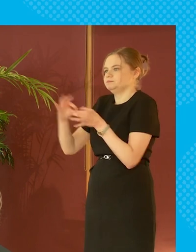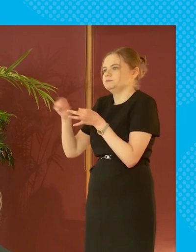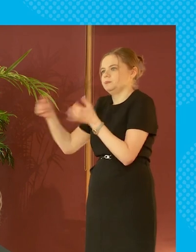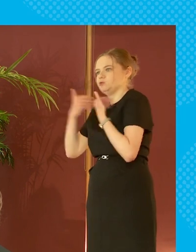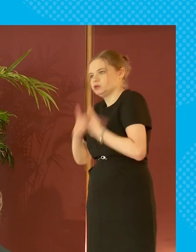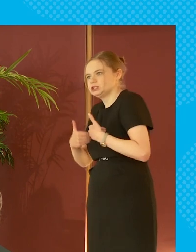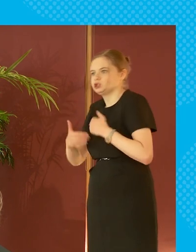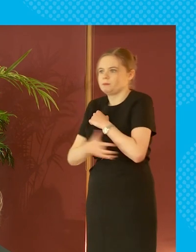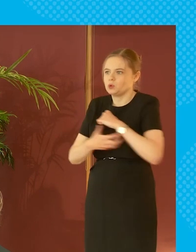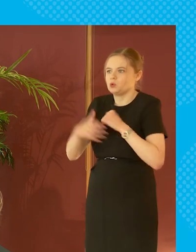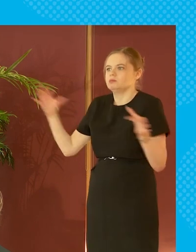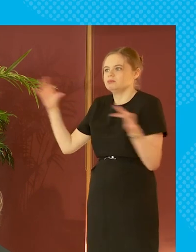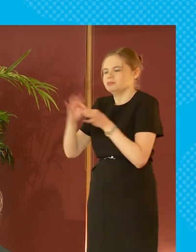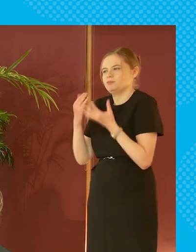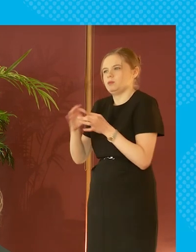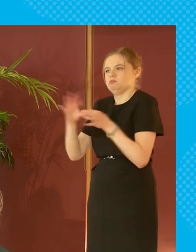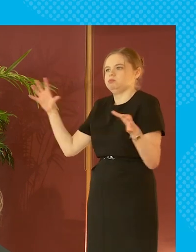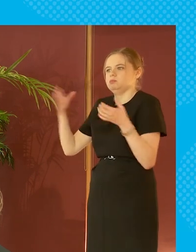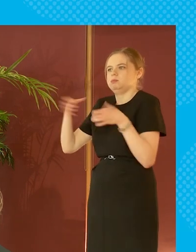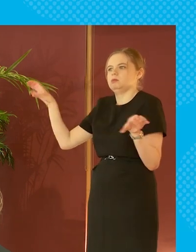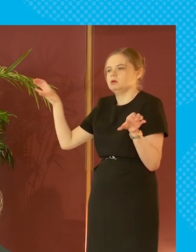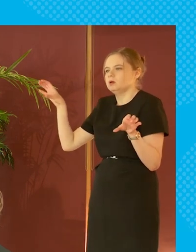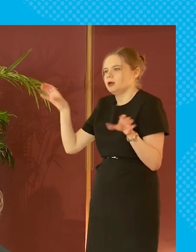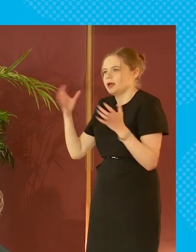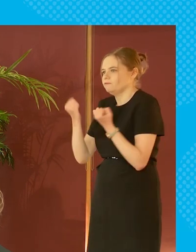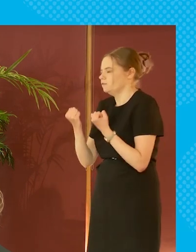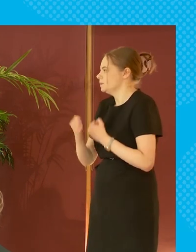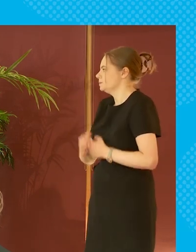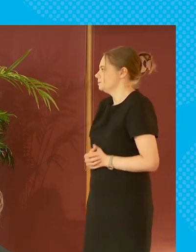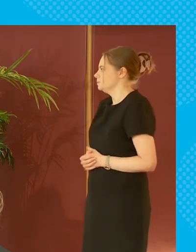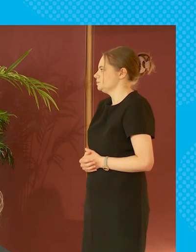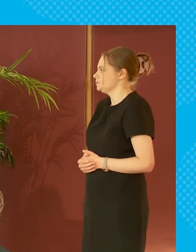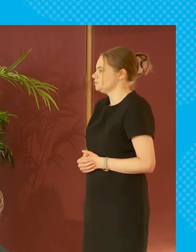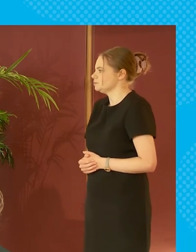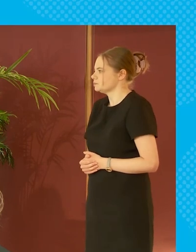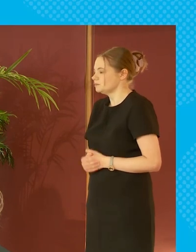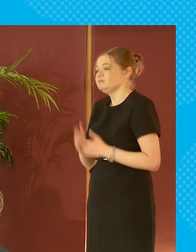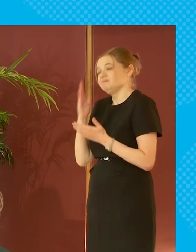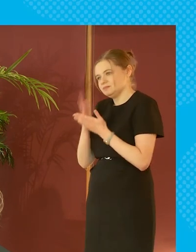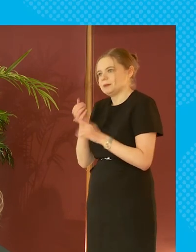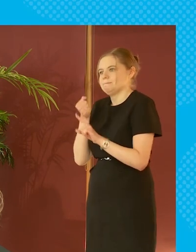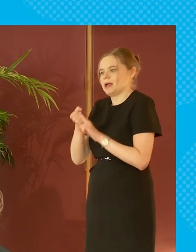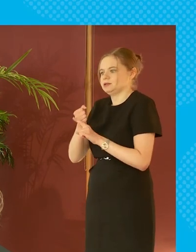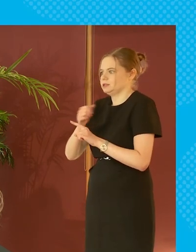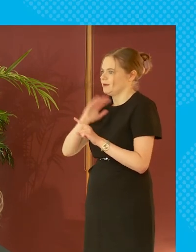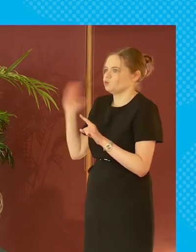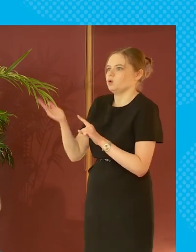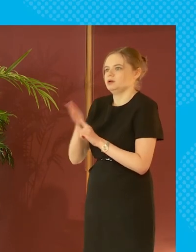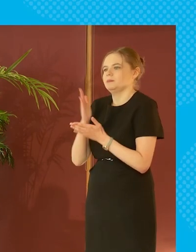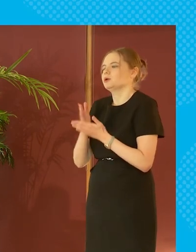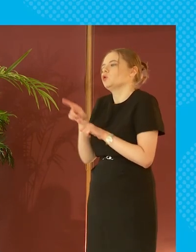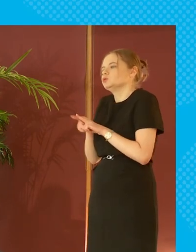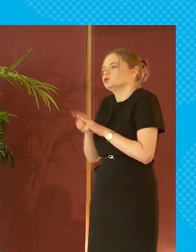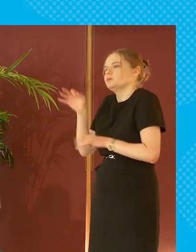society do you know which we're beginning to see the the polarization and the impact it has overall on everyone but even